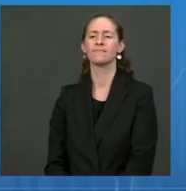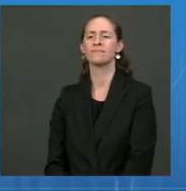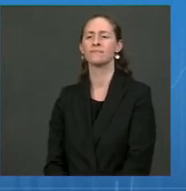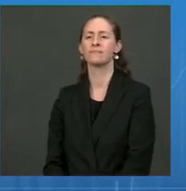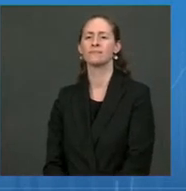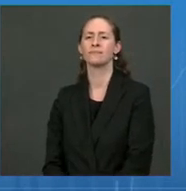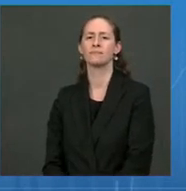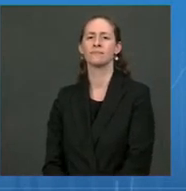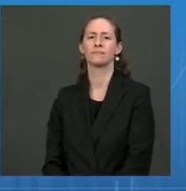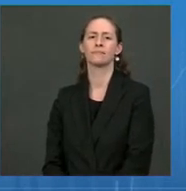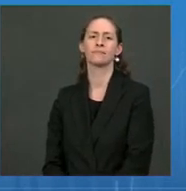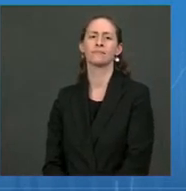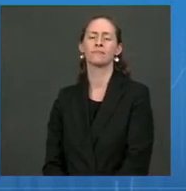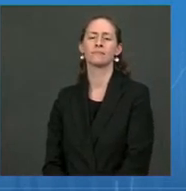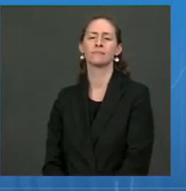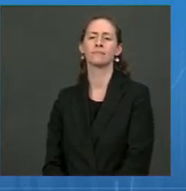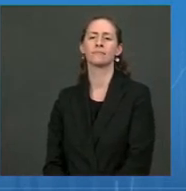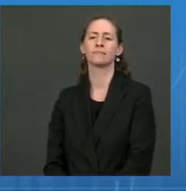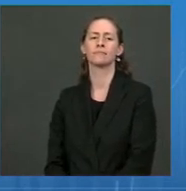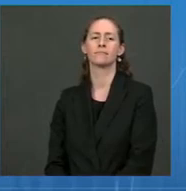Sabrina Siddiqui at the Wall Street Journal.